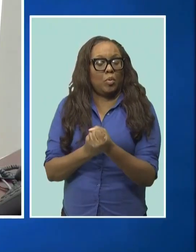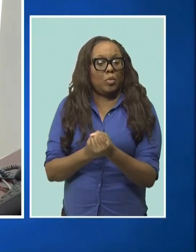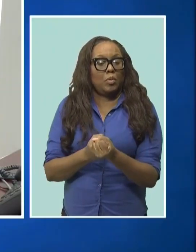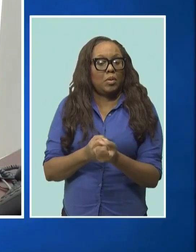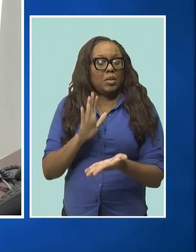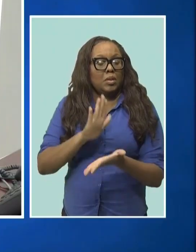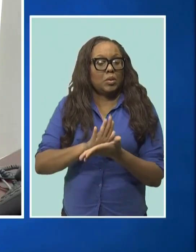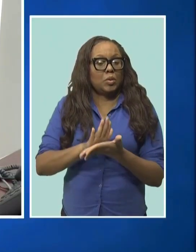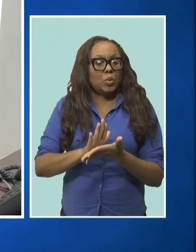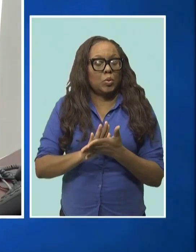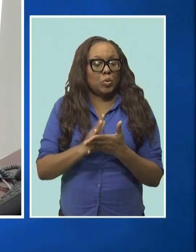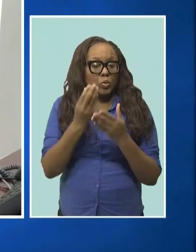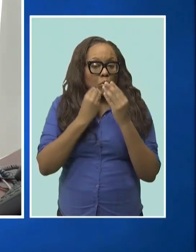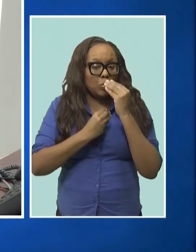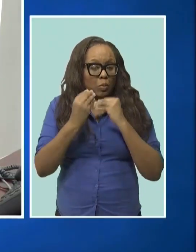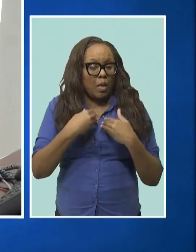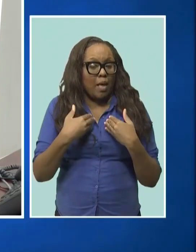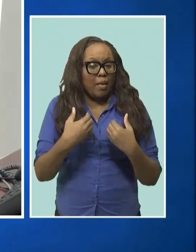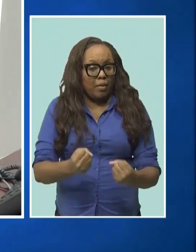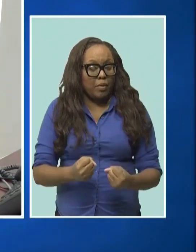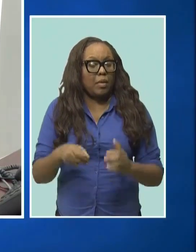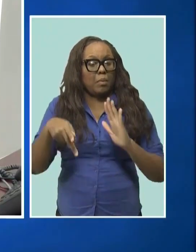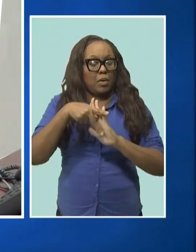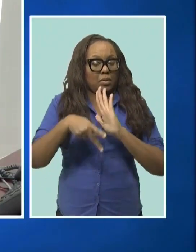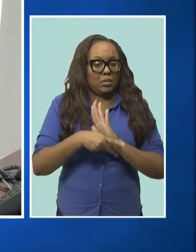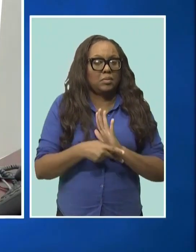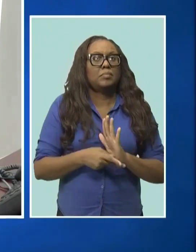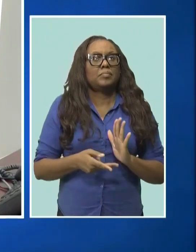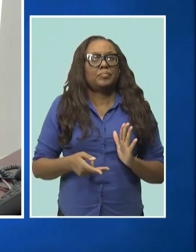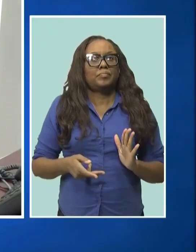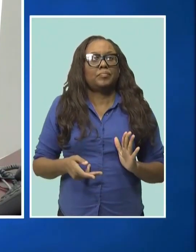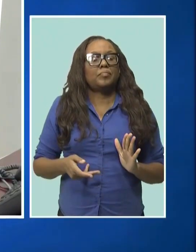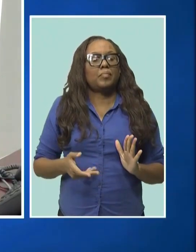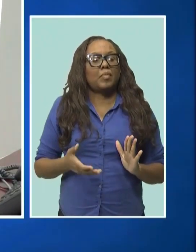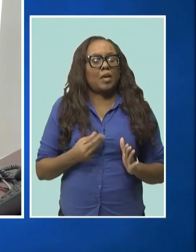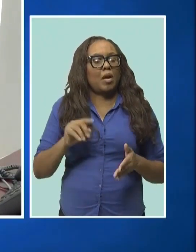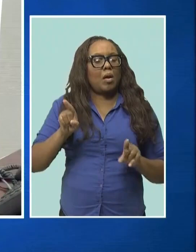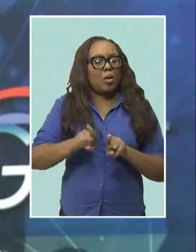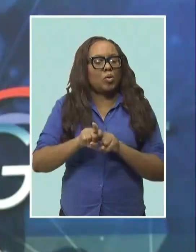there are some other big ticket items coming out of the NCD agenda.